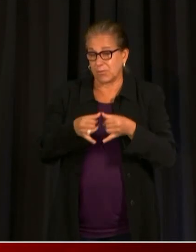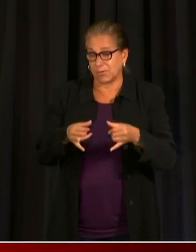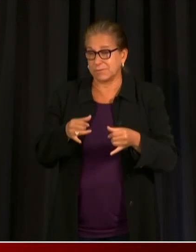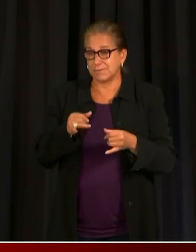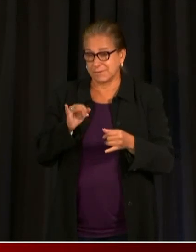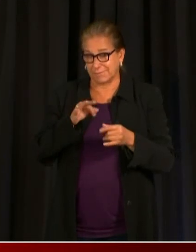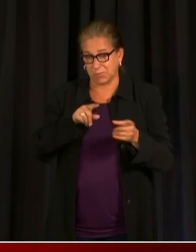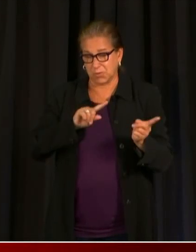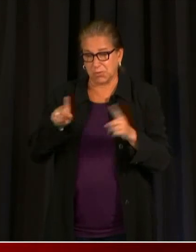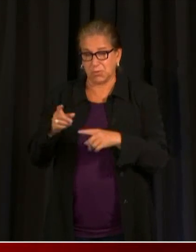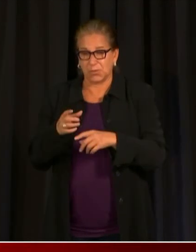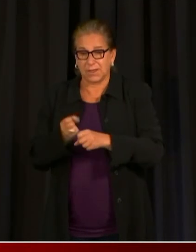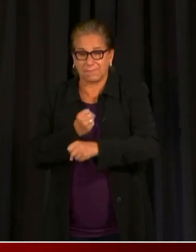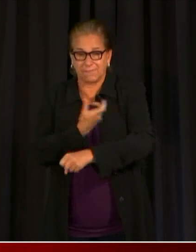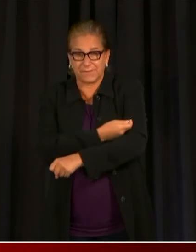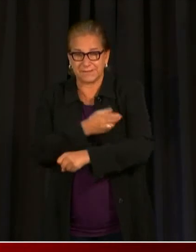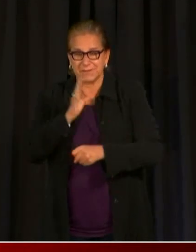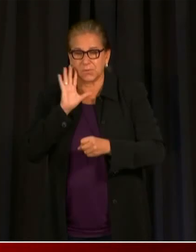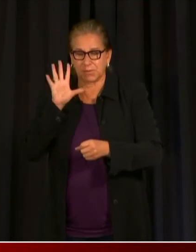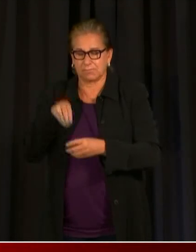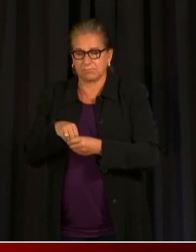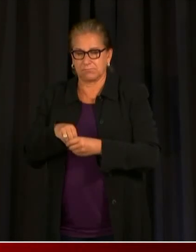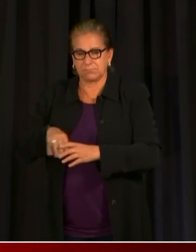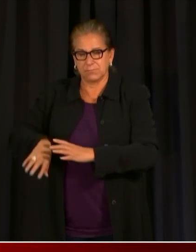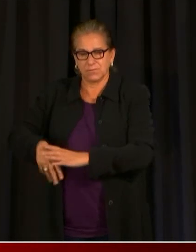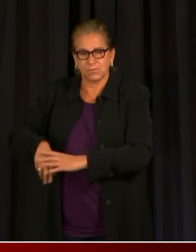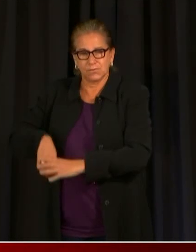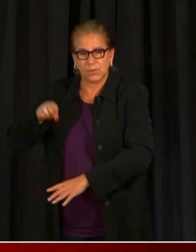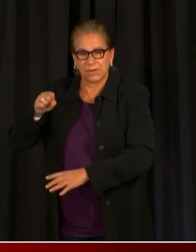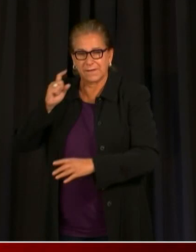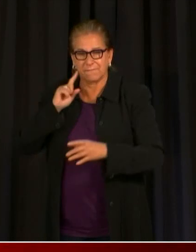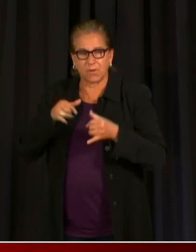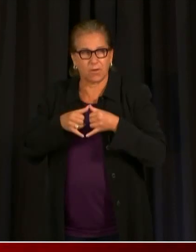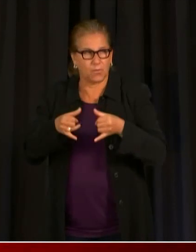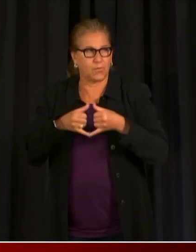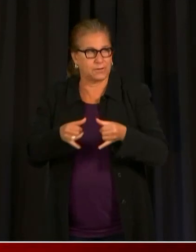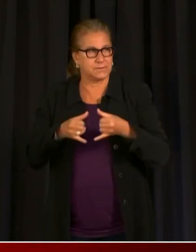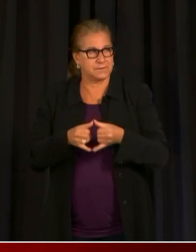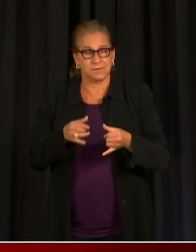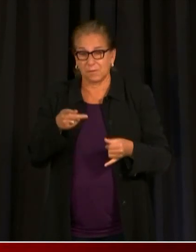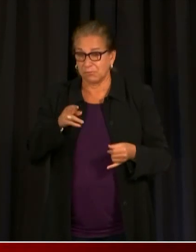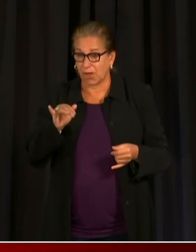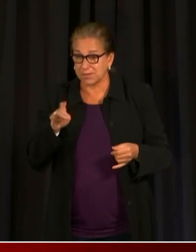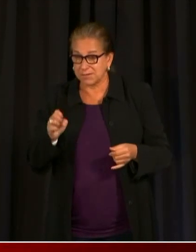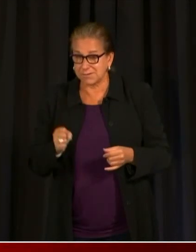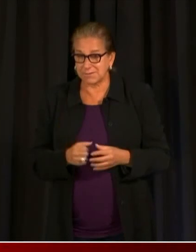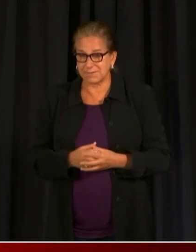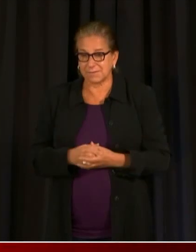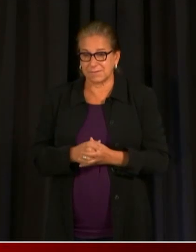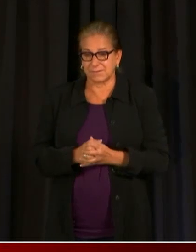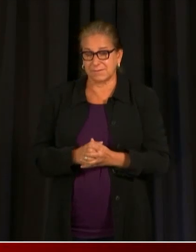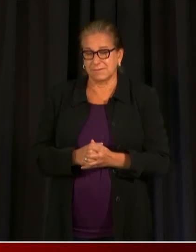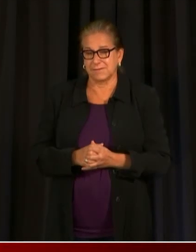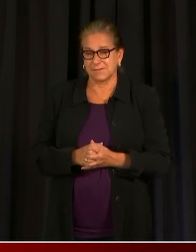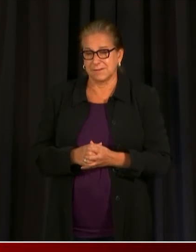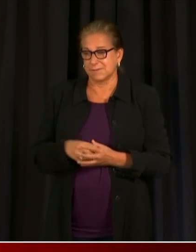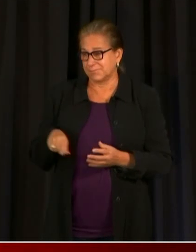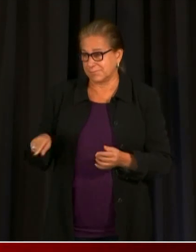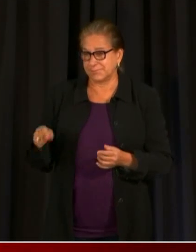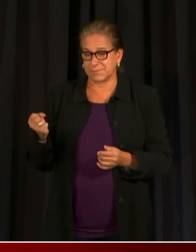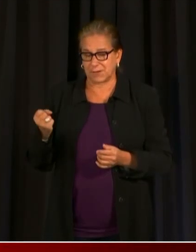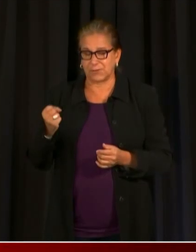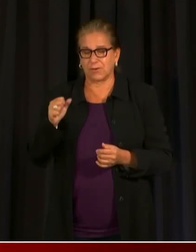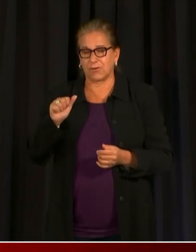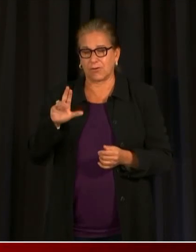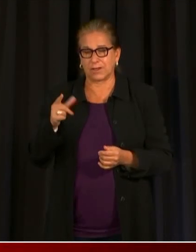So this all will begin the student vaccination incentives on Saturday, August the 7th.